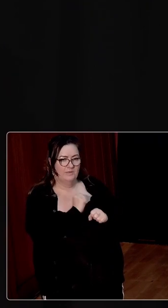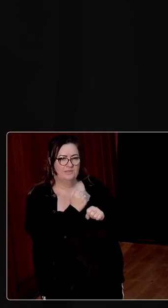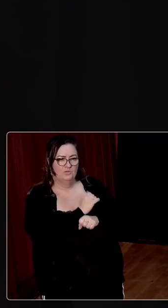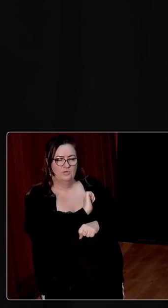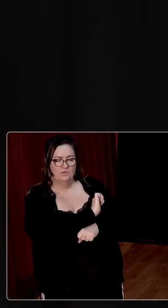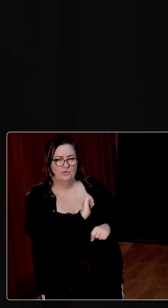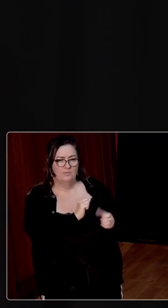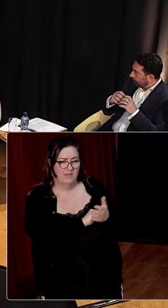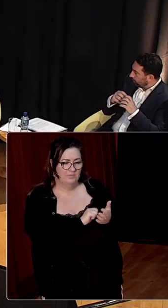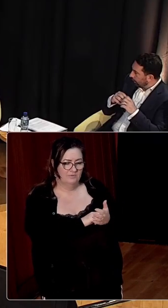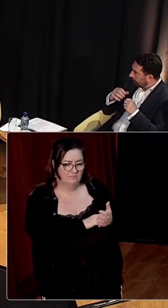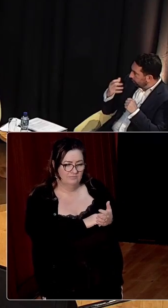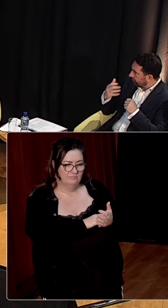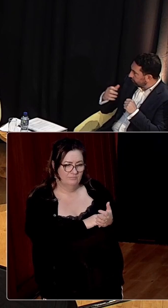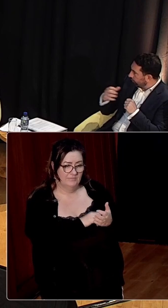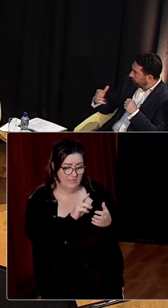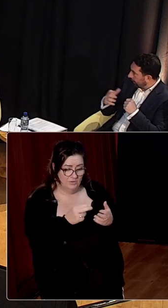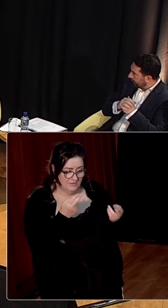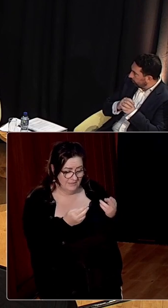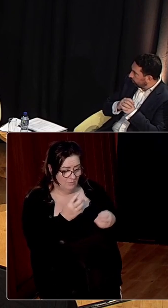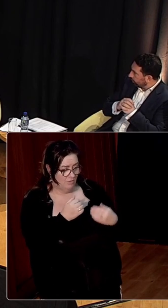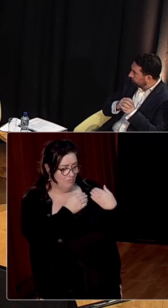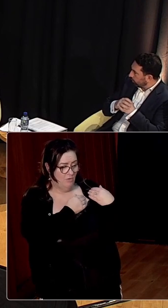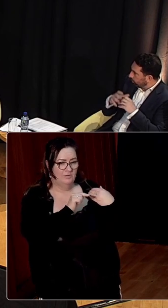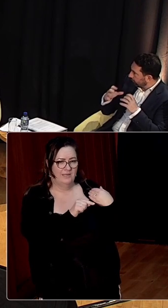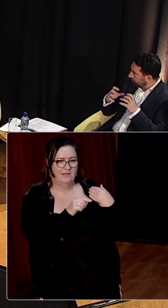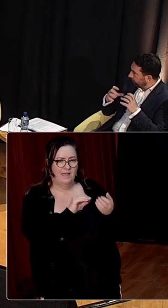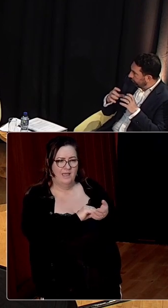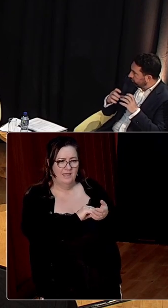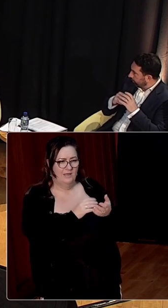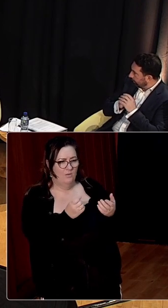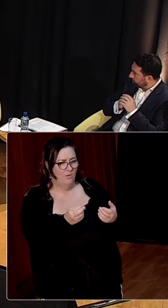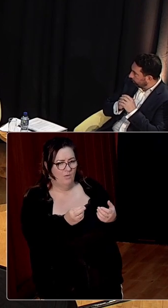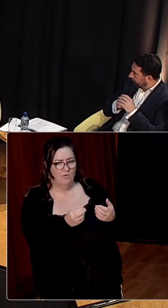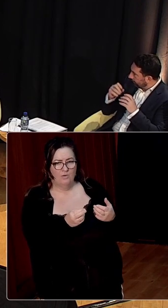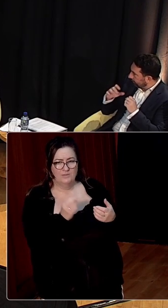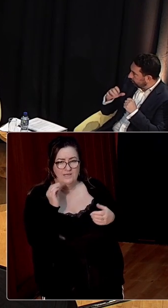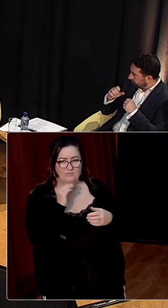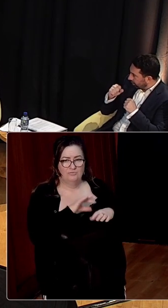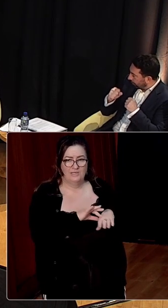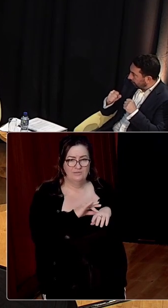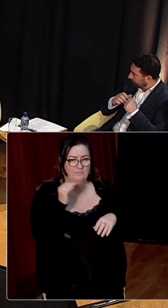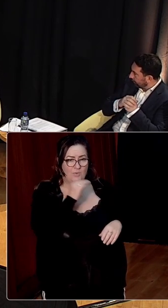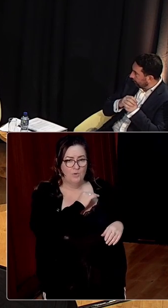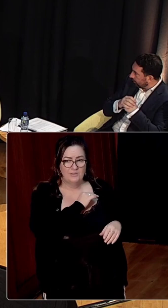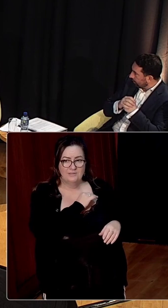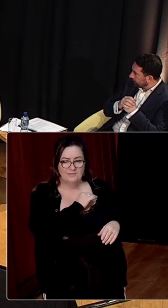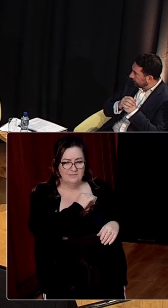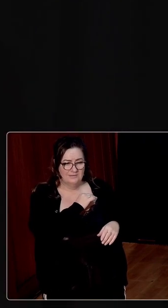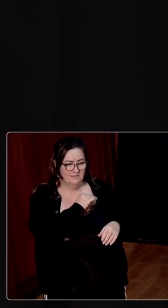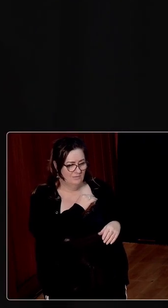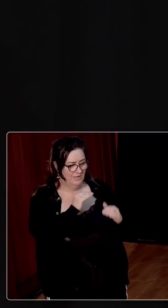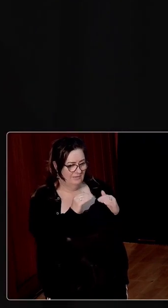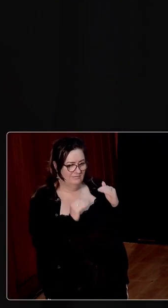paper? Like, can you assess what role that had or was that relationship important to copperfasten that